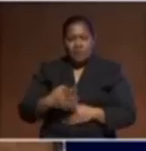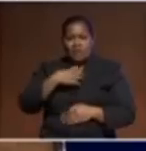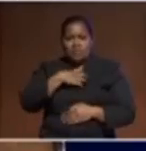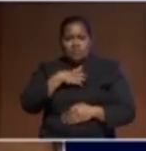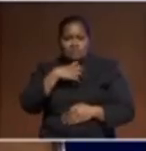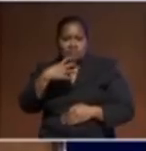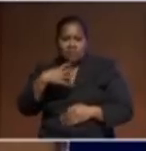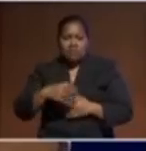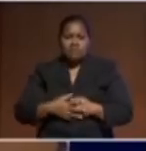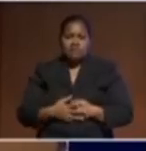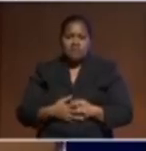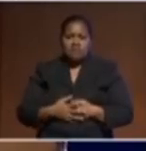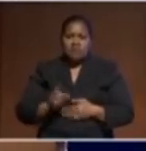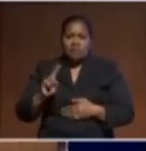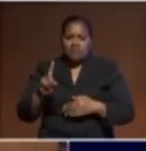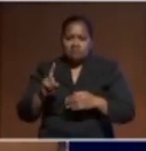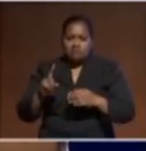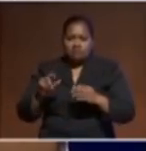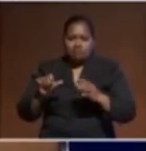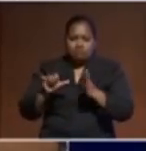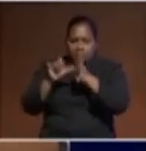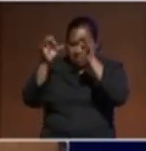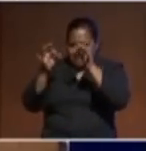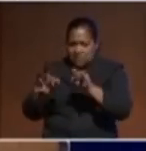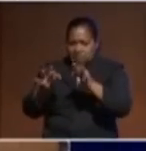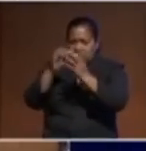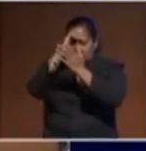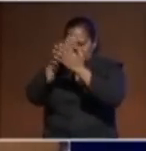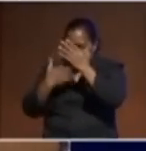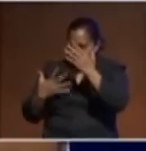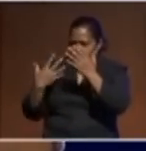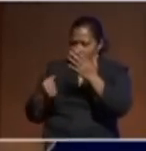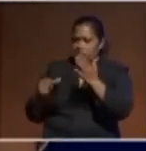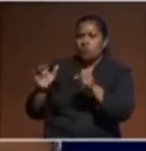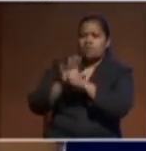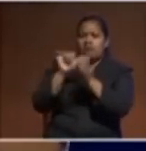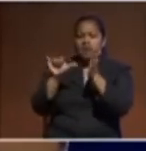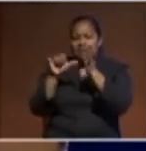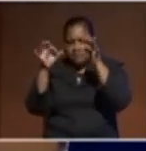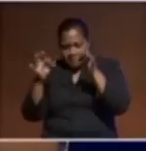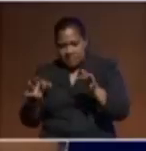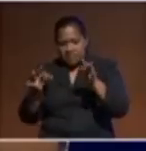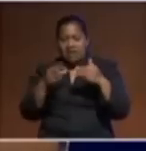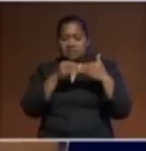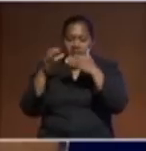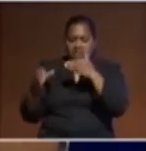hard decisions that, as a leader, I had to make since I became a president